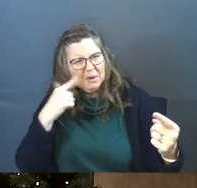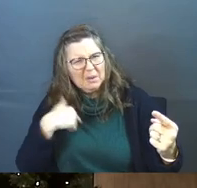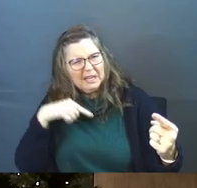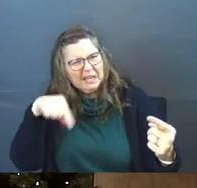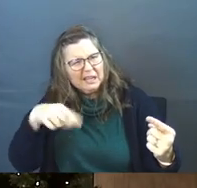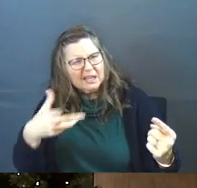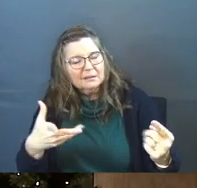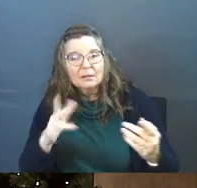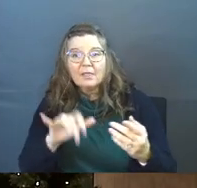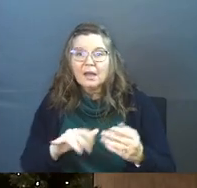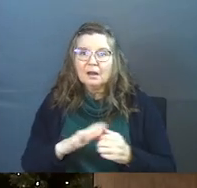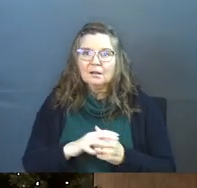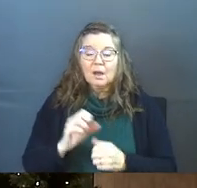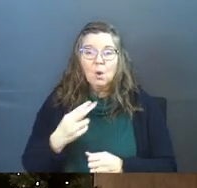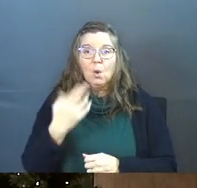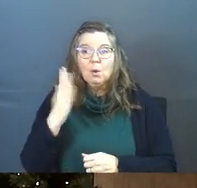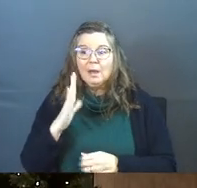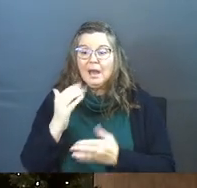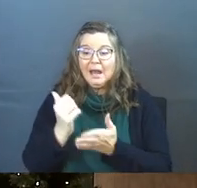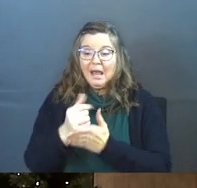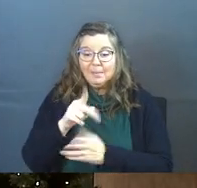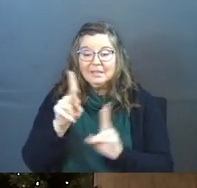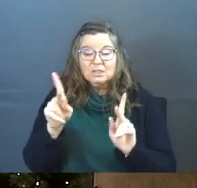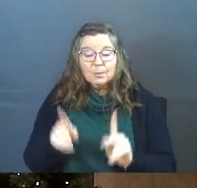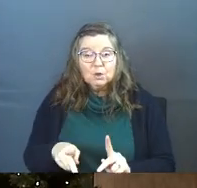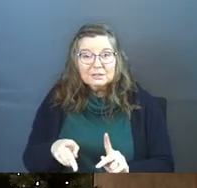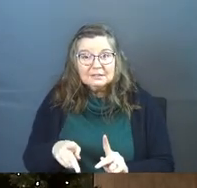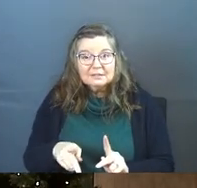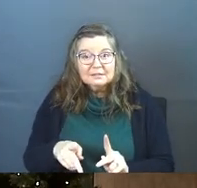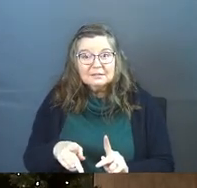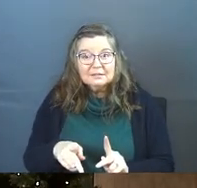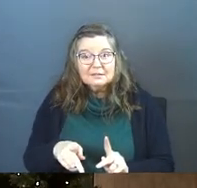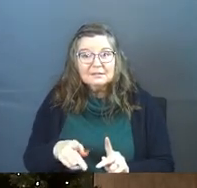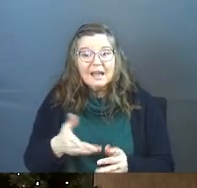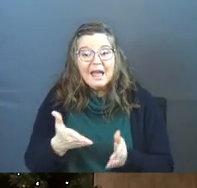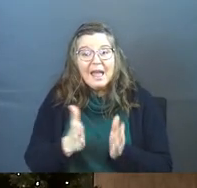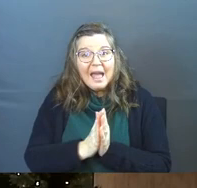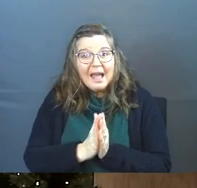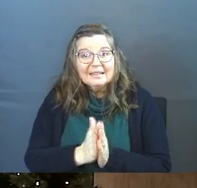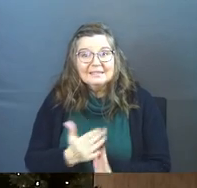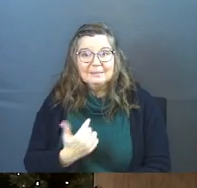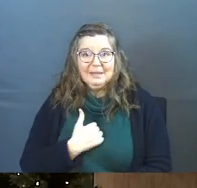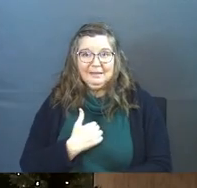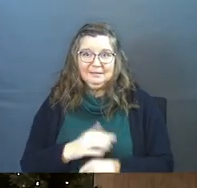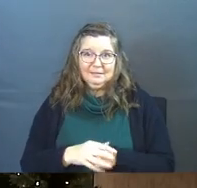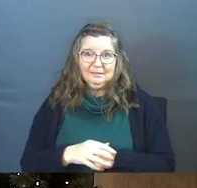Right? Oh God, help this person ask me.